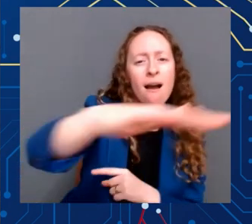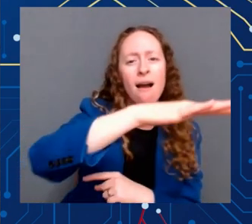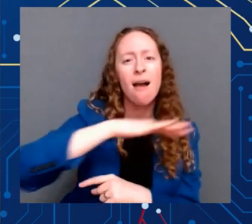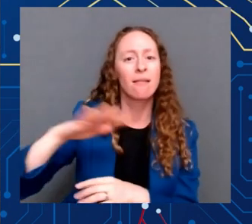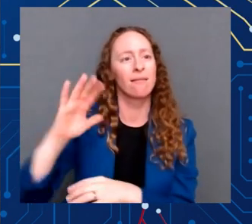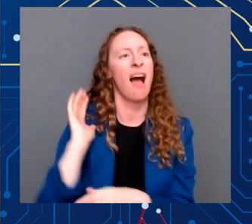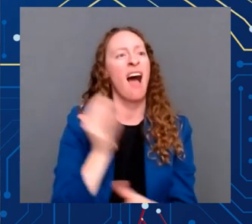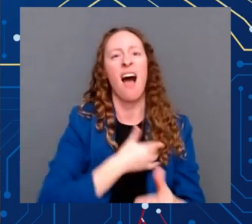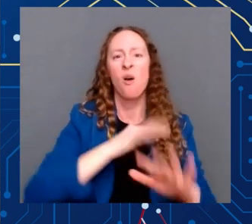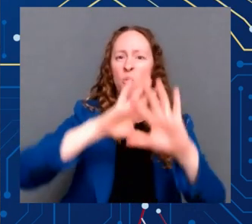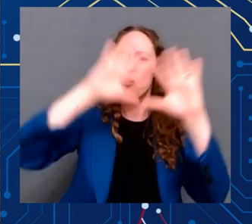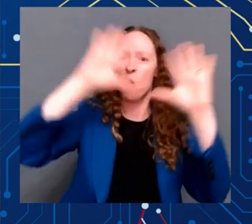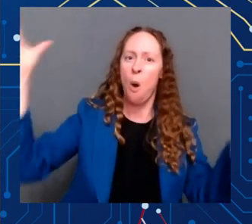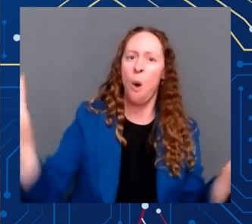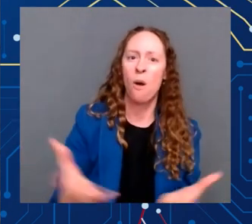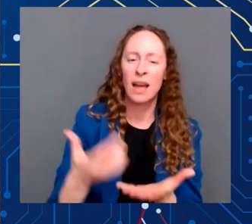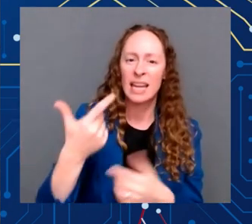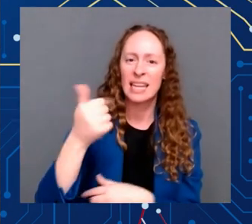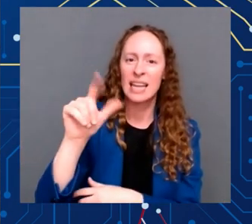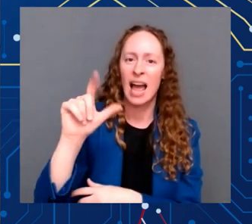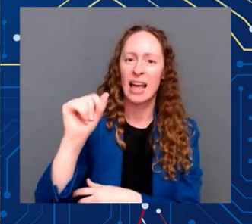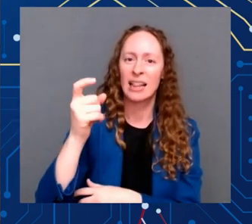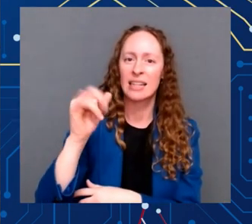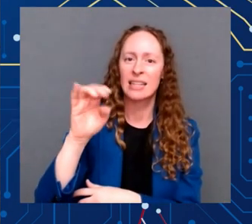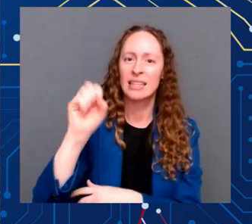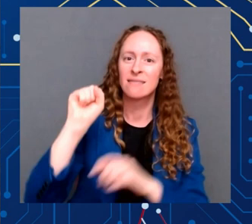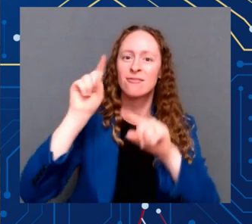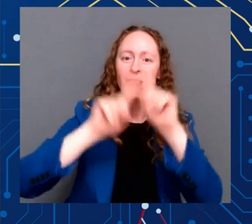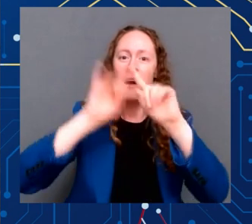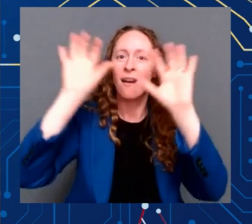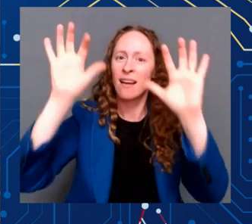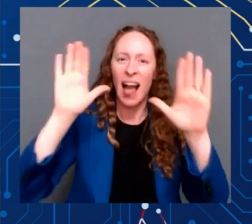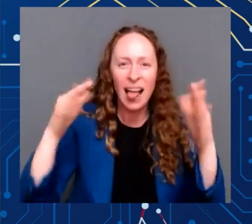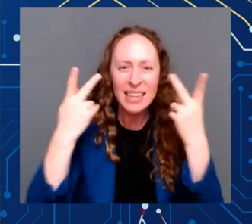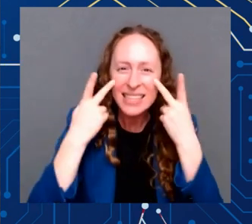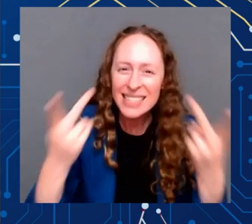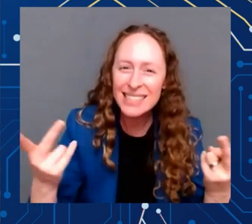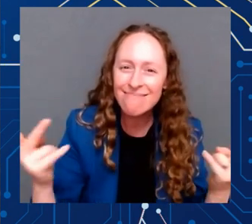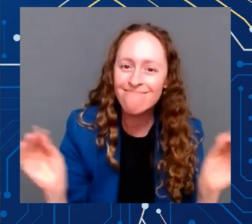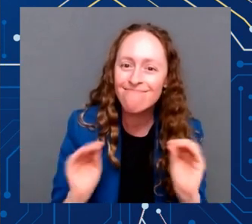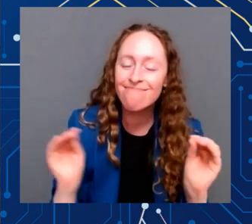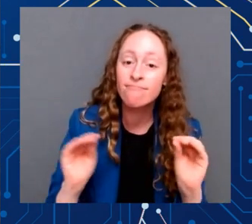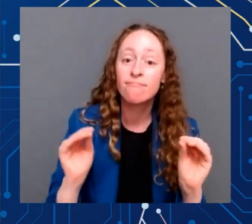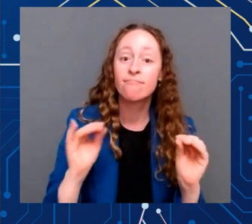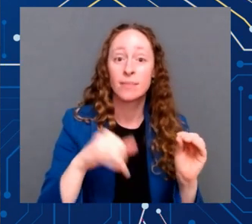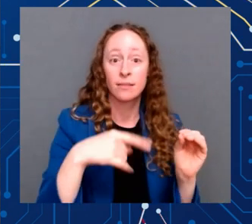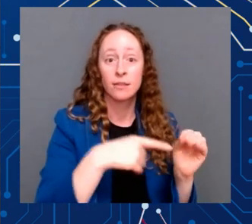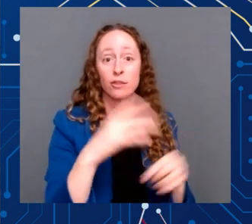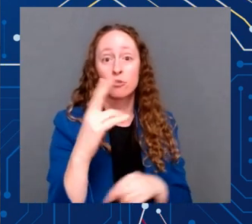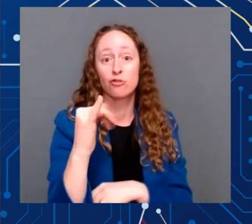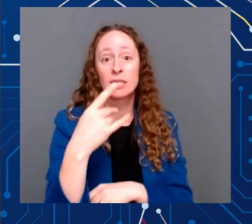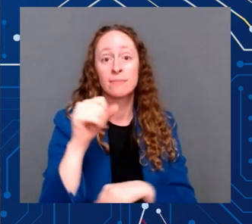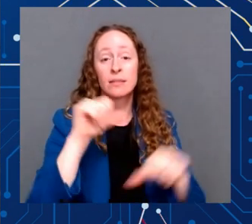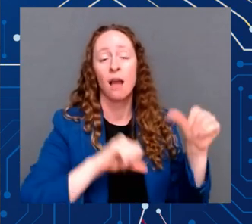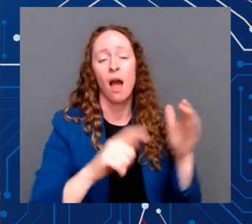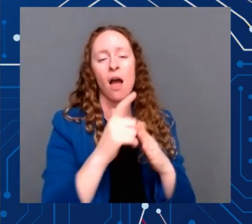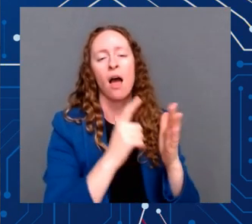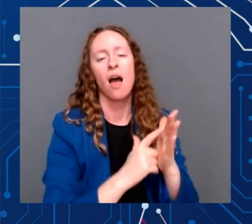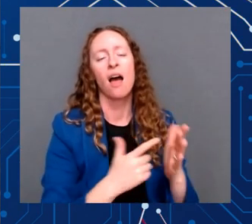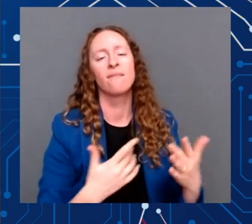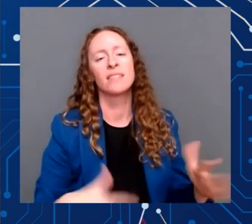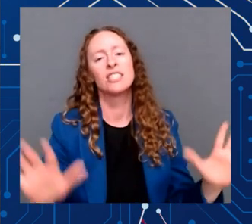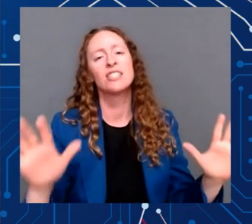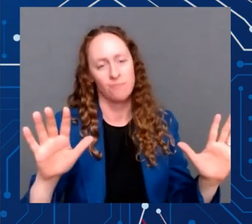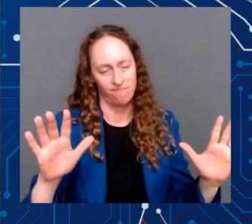that magic here on Earth. It also builds on the progress we've made to